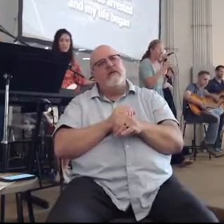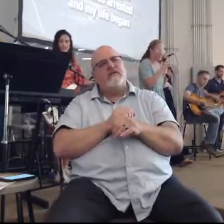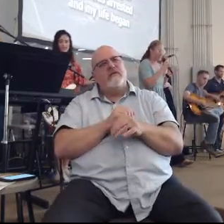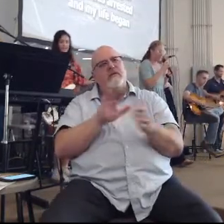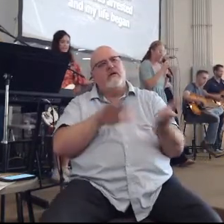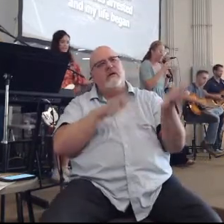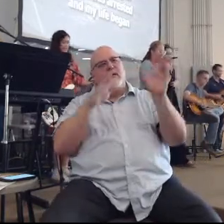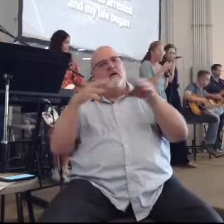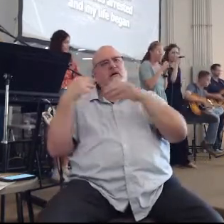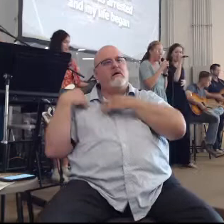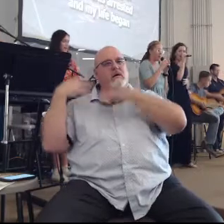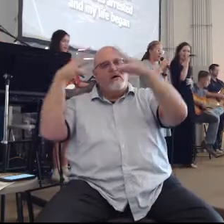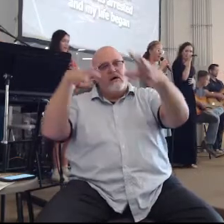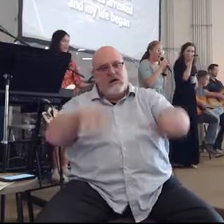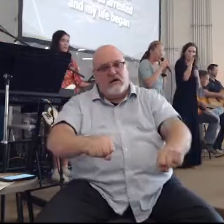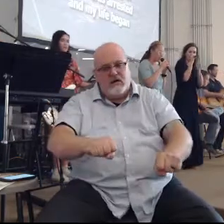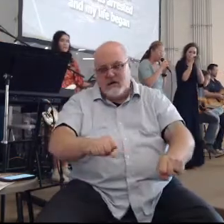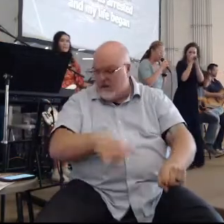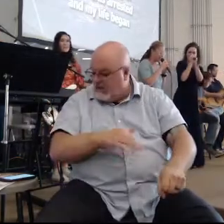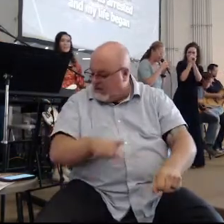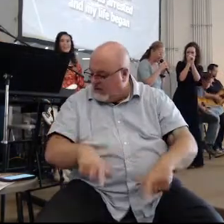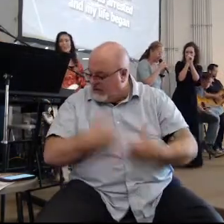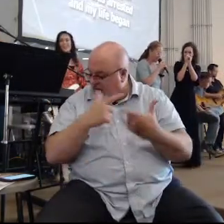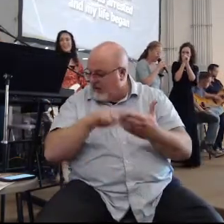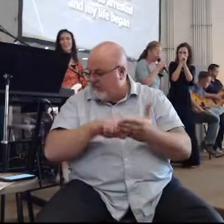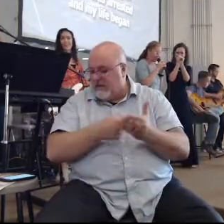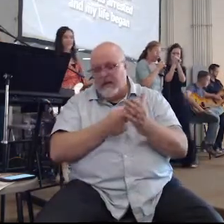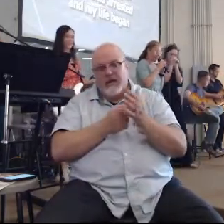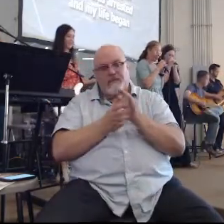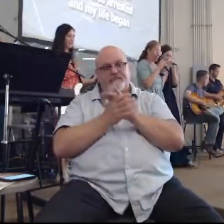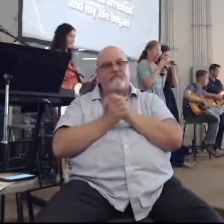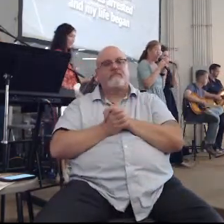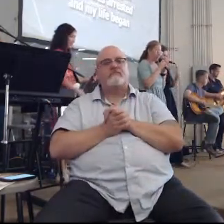arrested, in my life began.